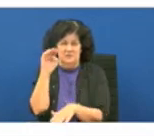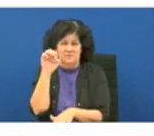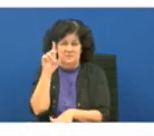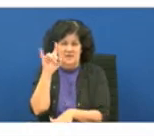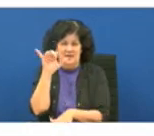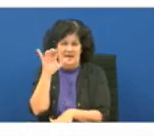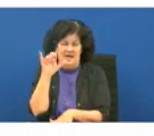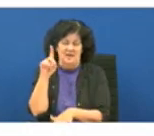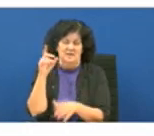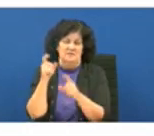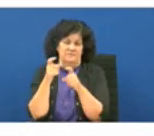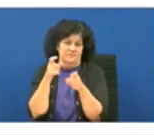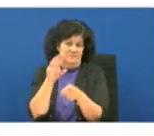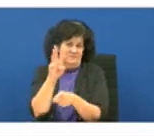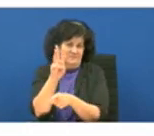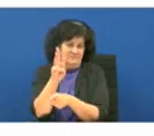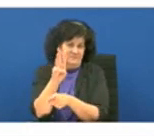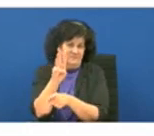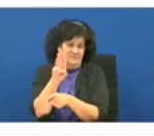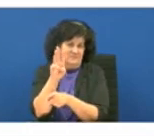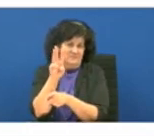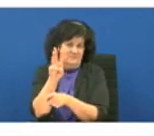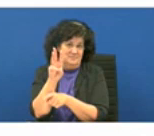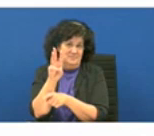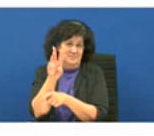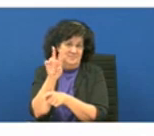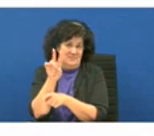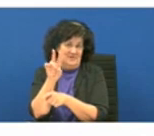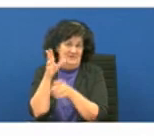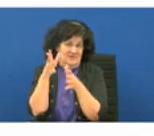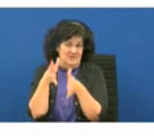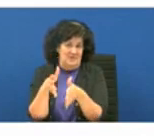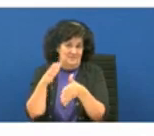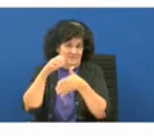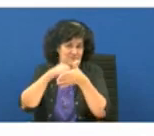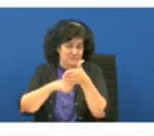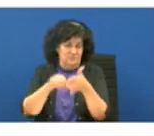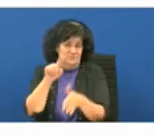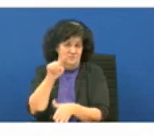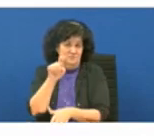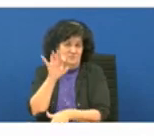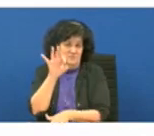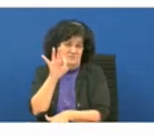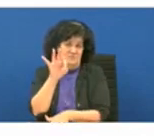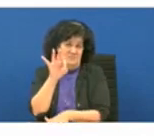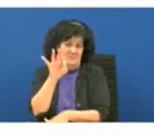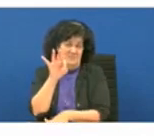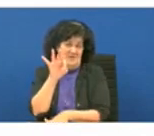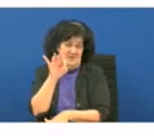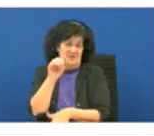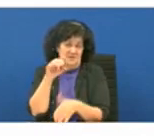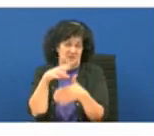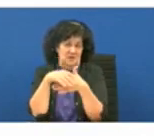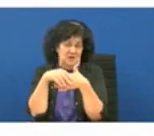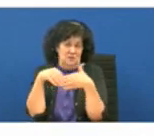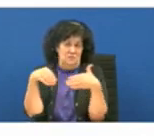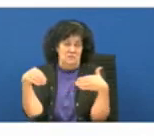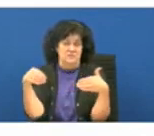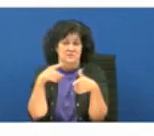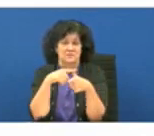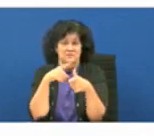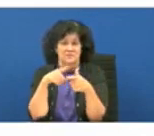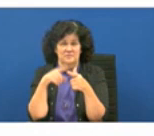is 664.67 a difference of 190.59 and then when we look at medical